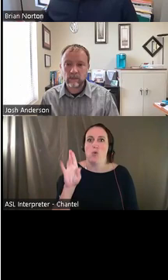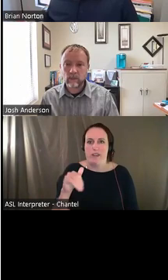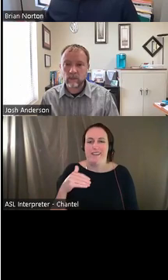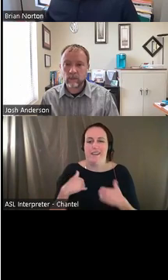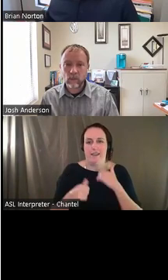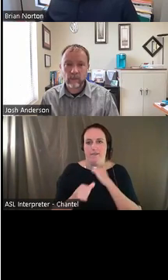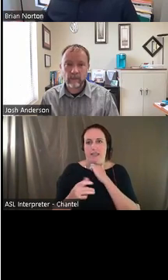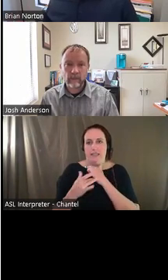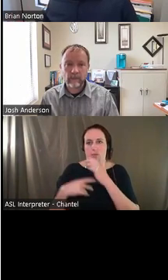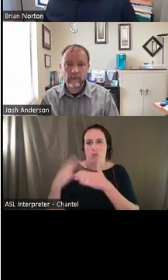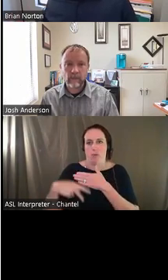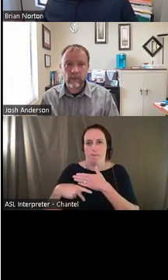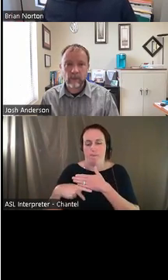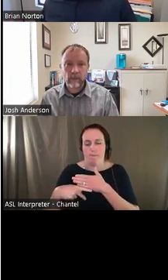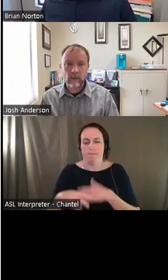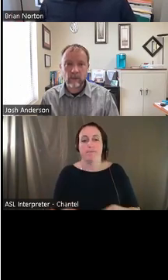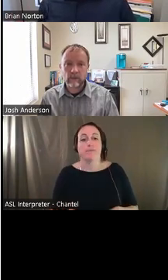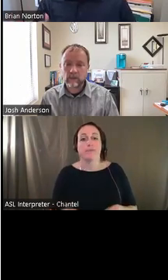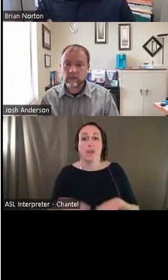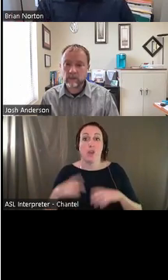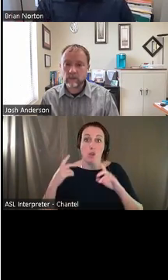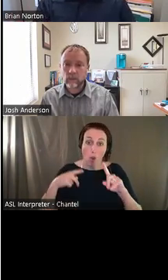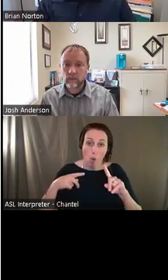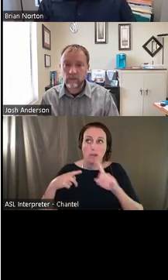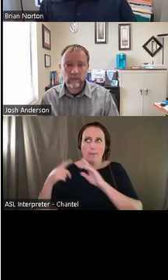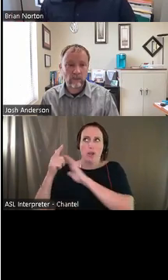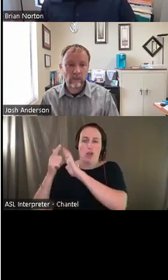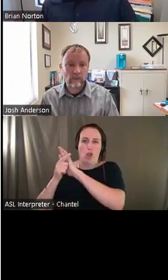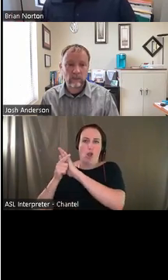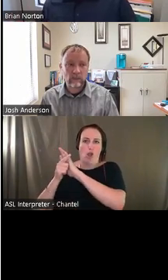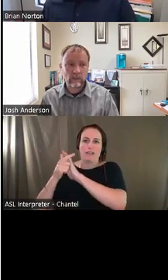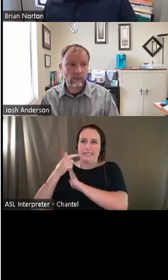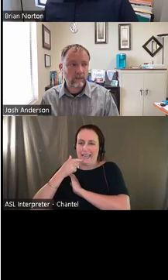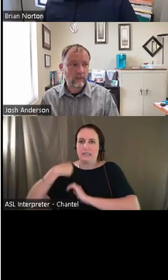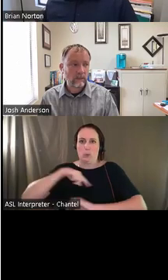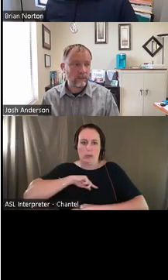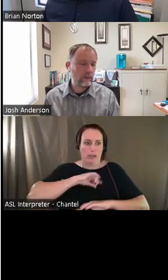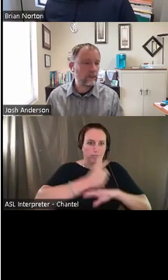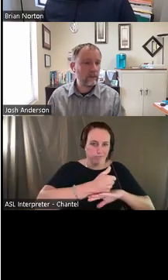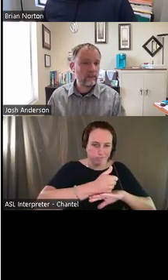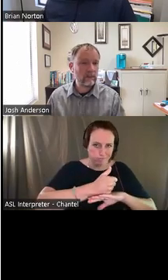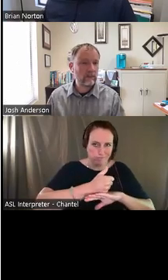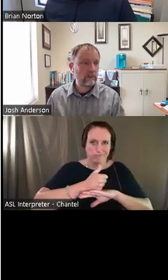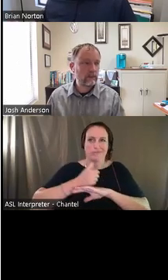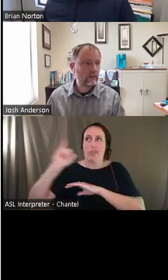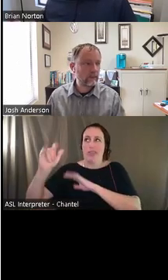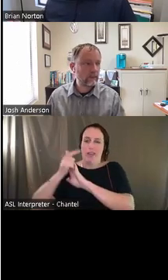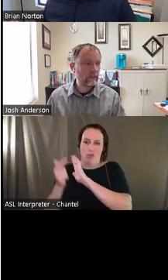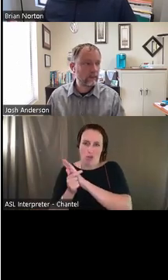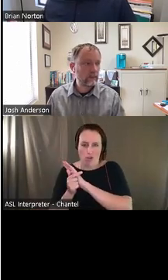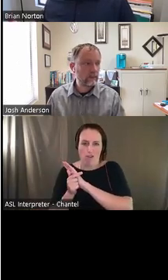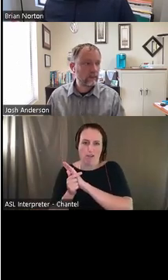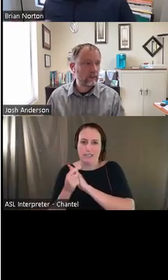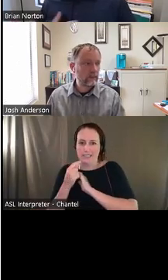our purpose in existence, um, according to the law, um, that we operate under is twofold. Um,